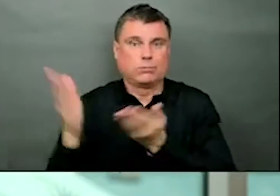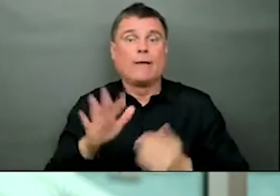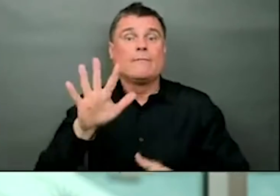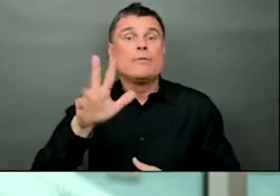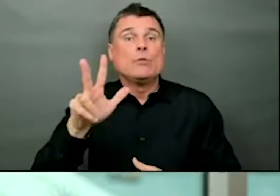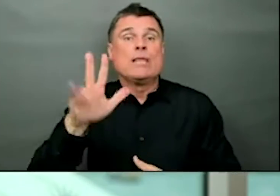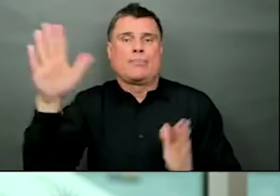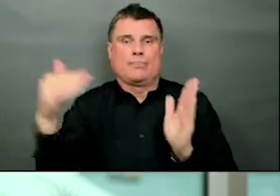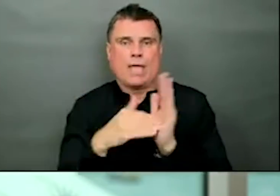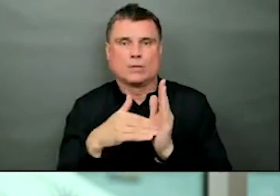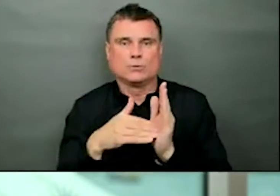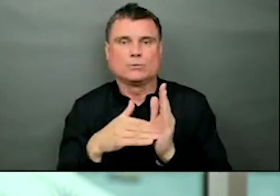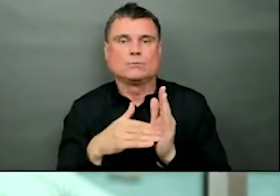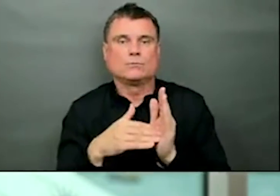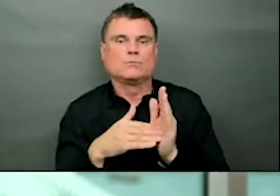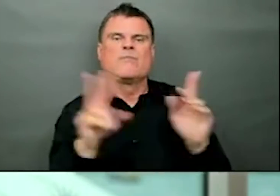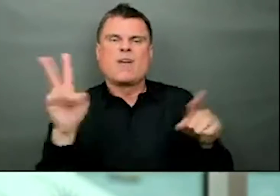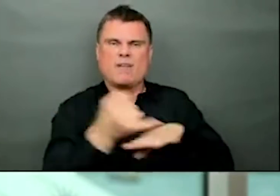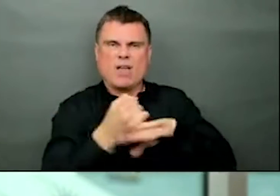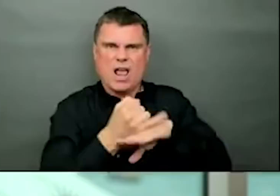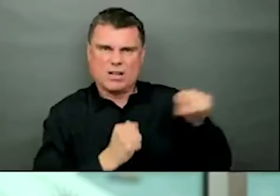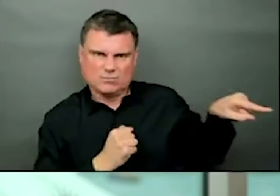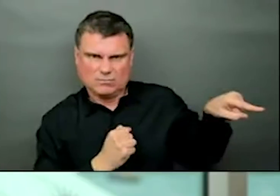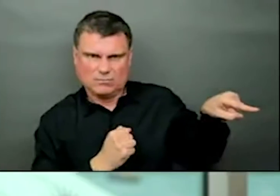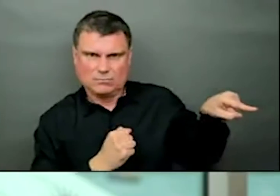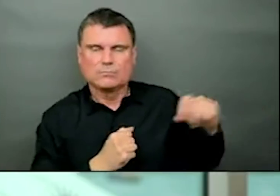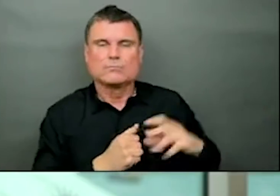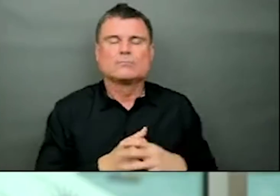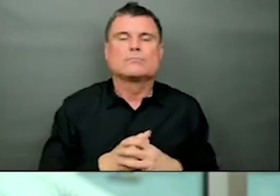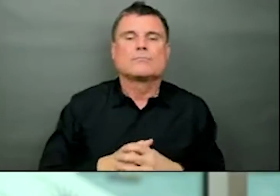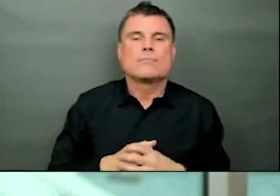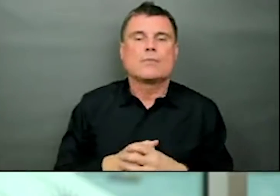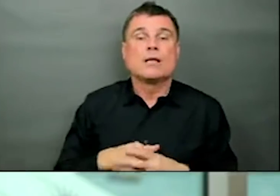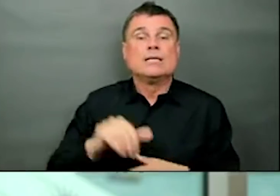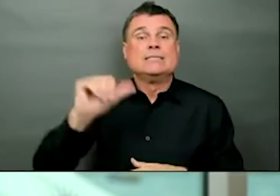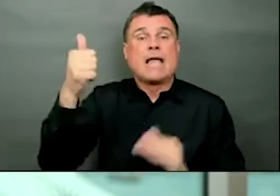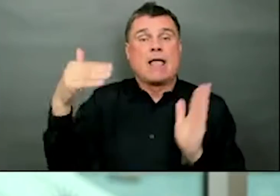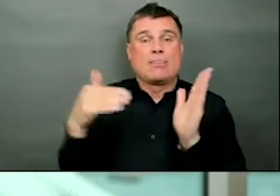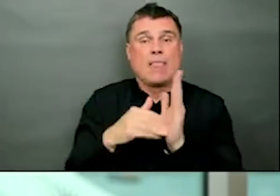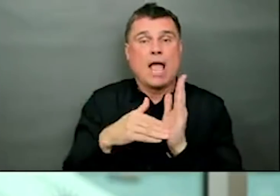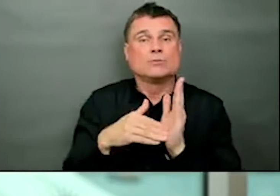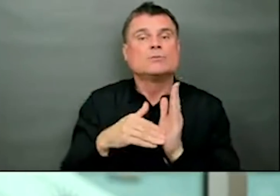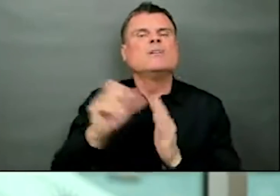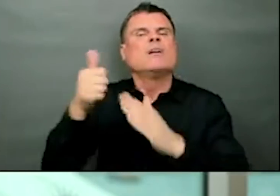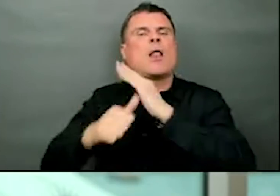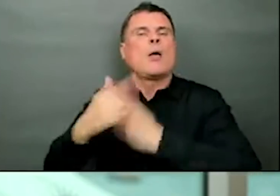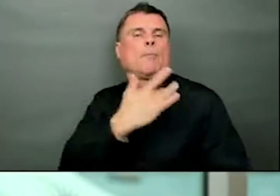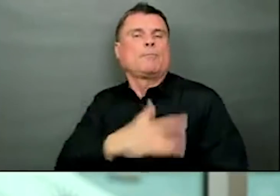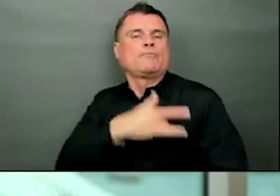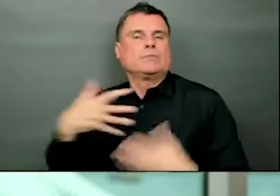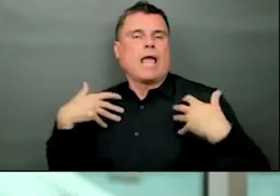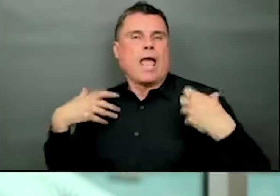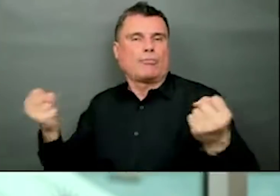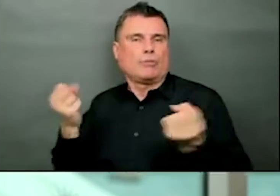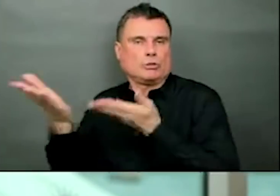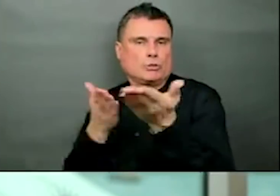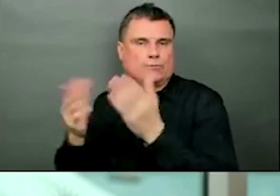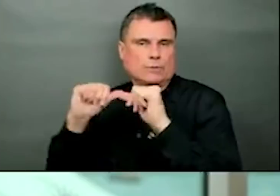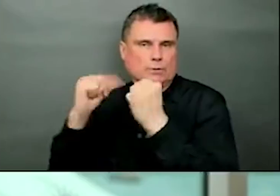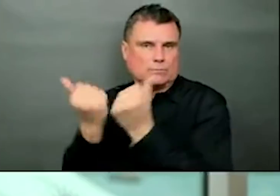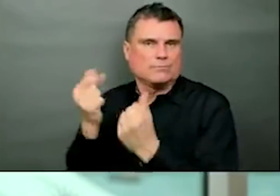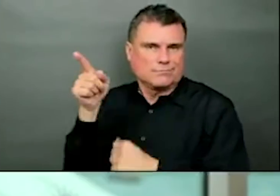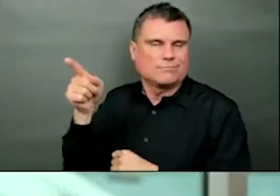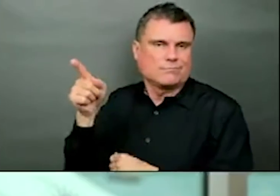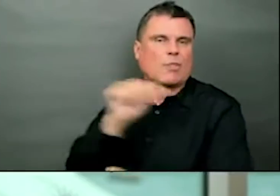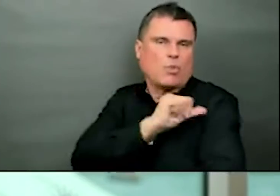53,513 on Vancouver Island and 10,349 in the provincial health services authority. For the